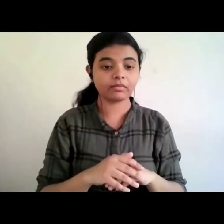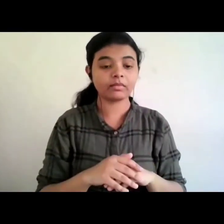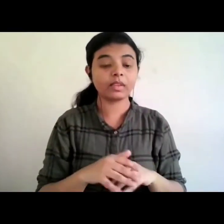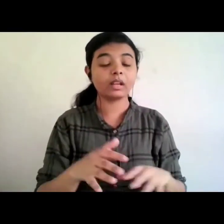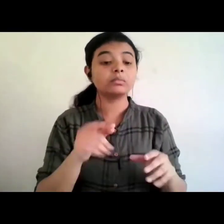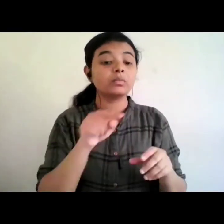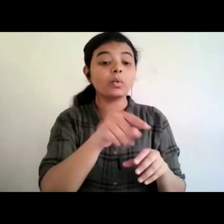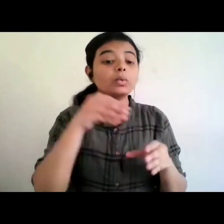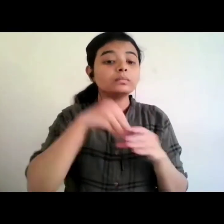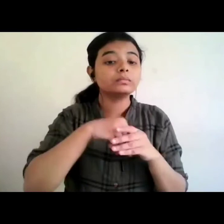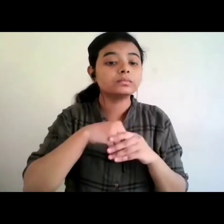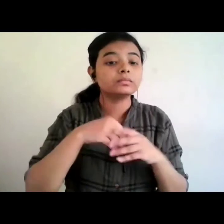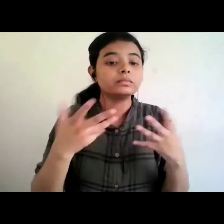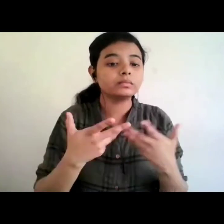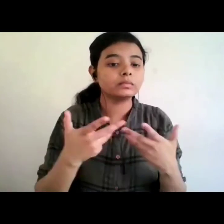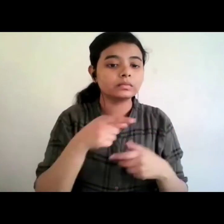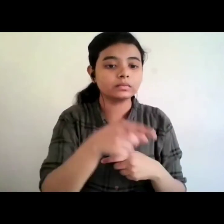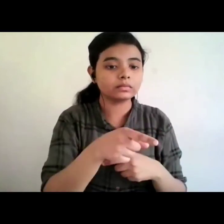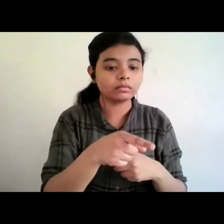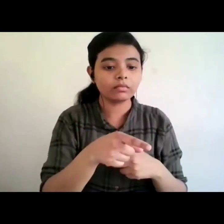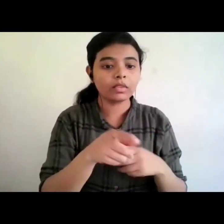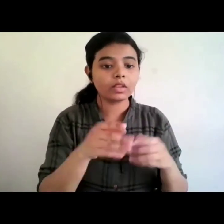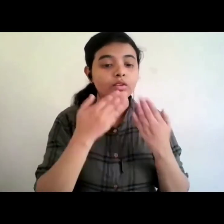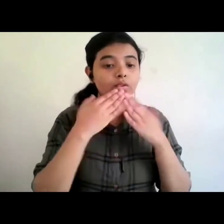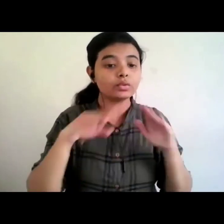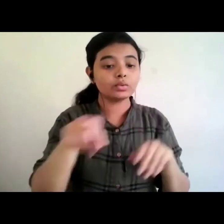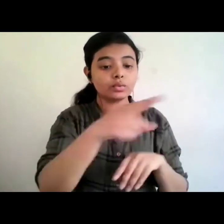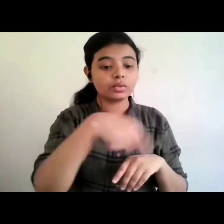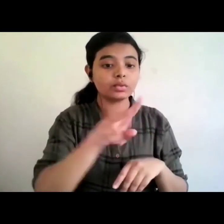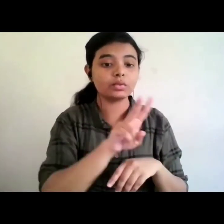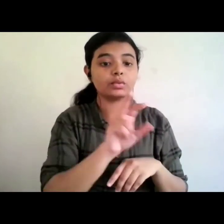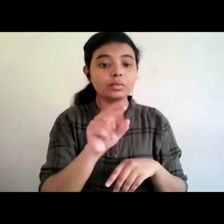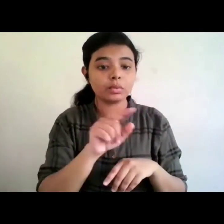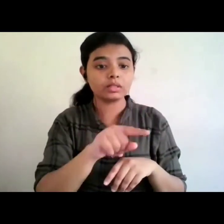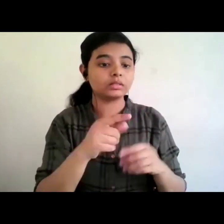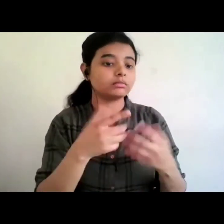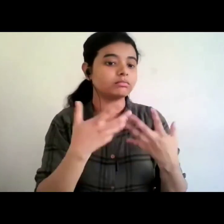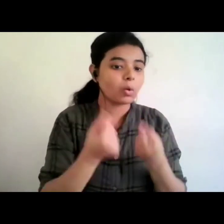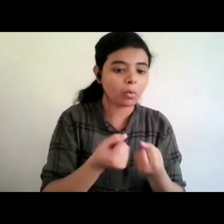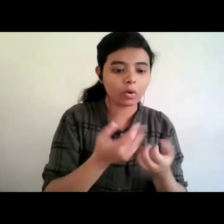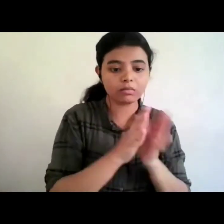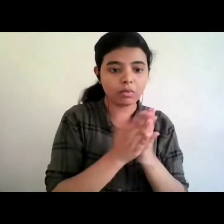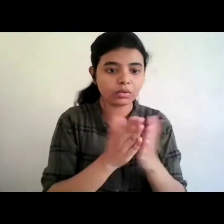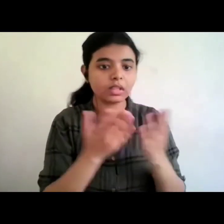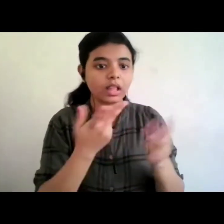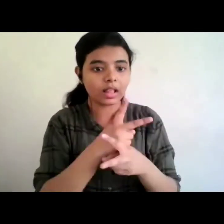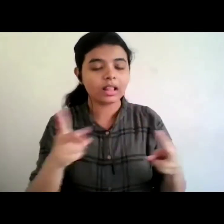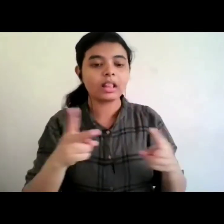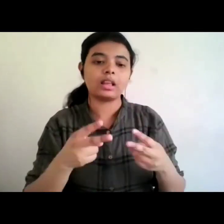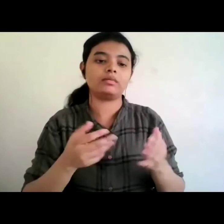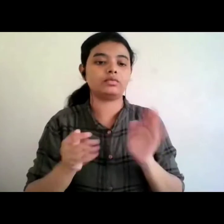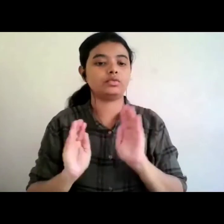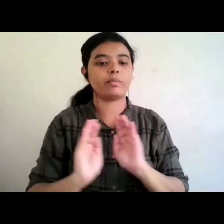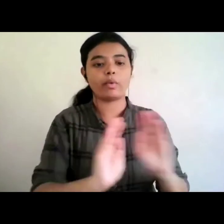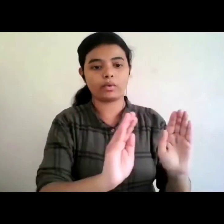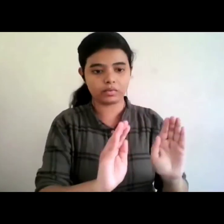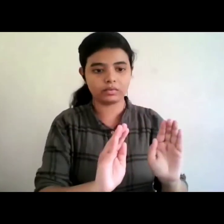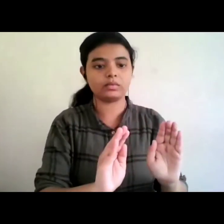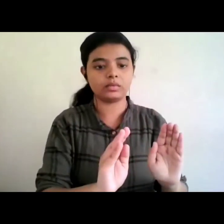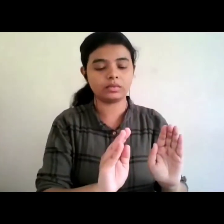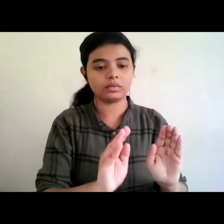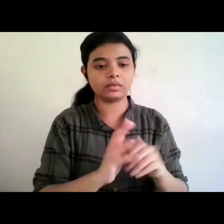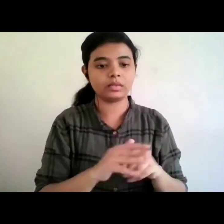capacity to address the needs of all within your own institution and we used to run